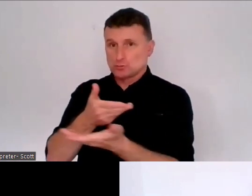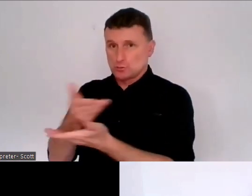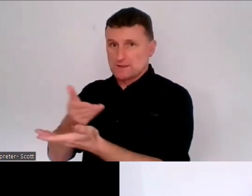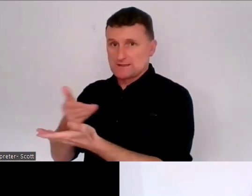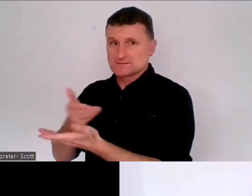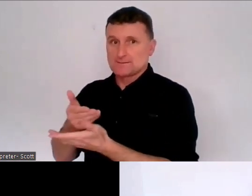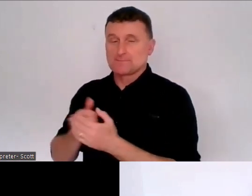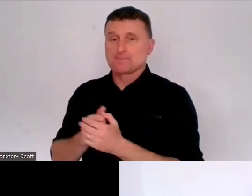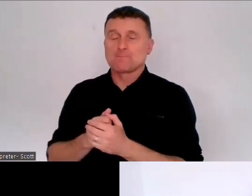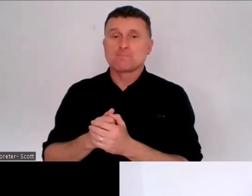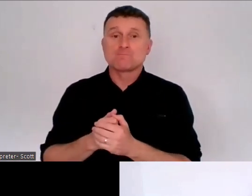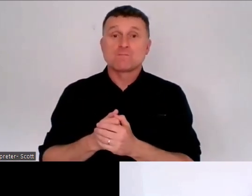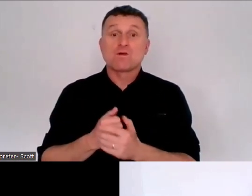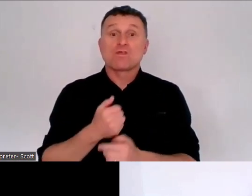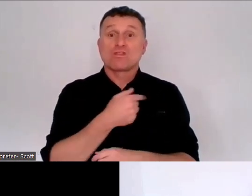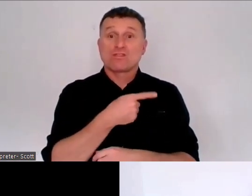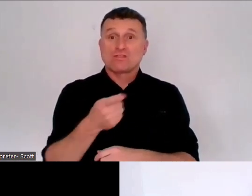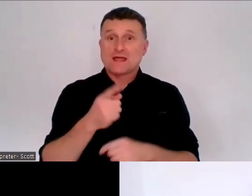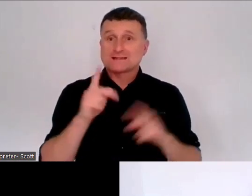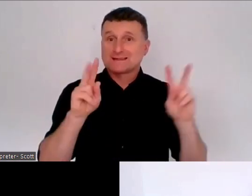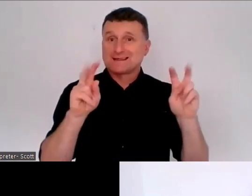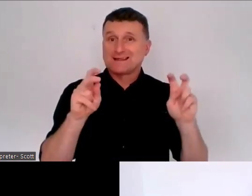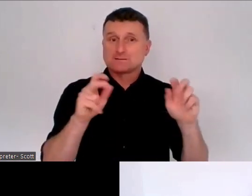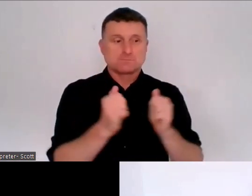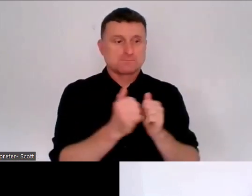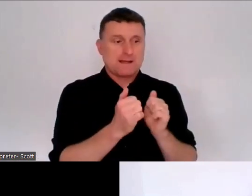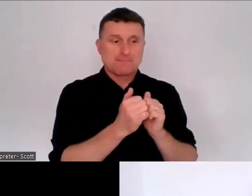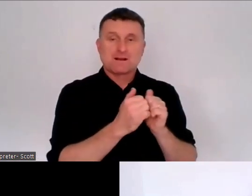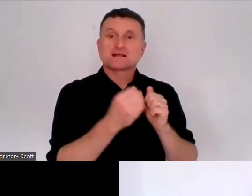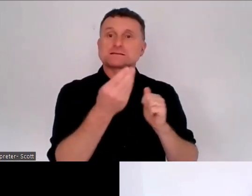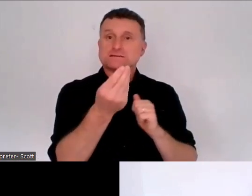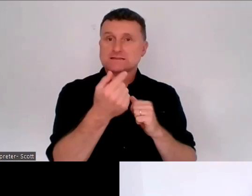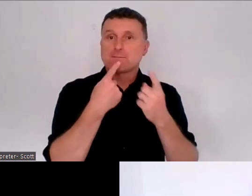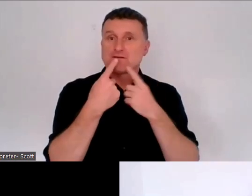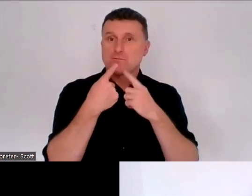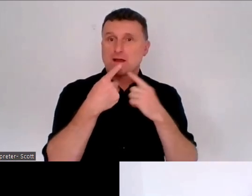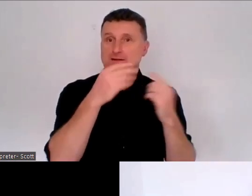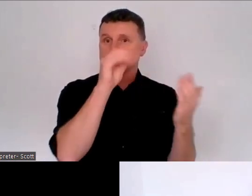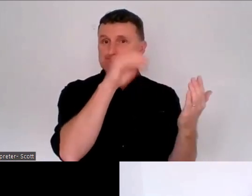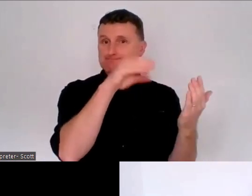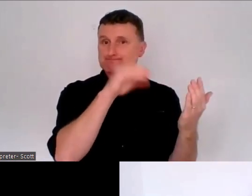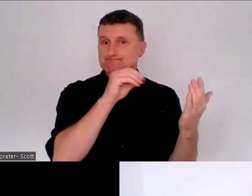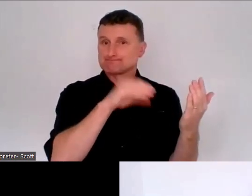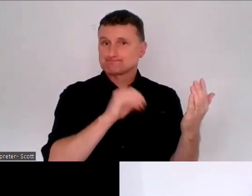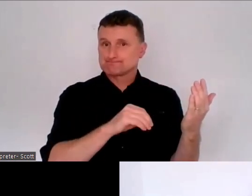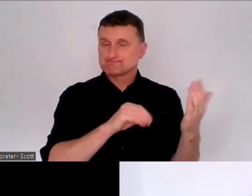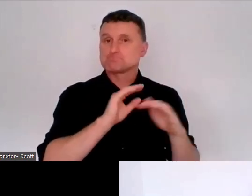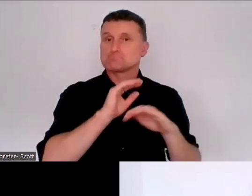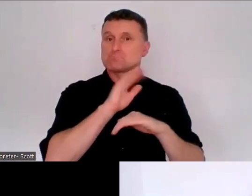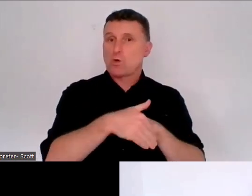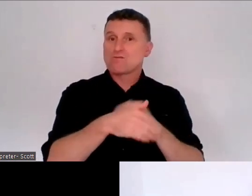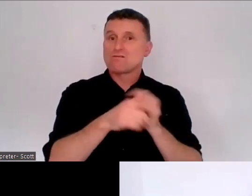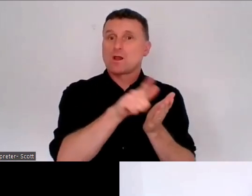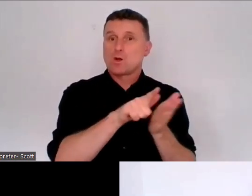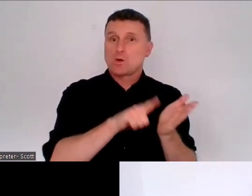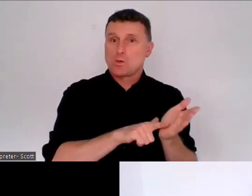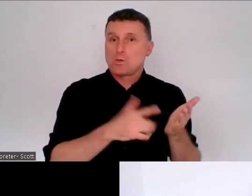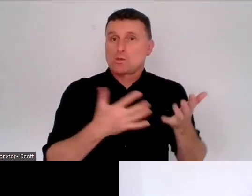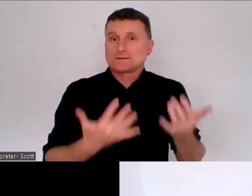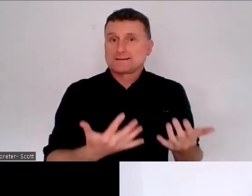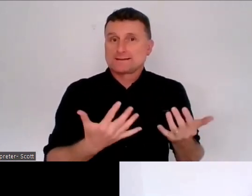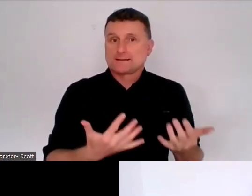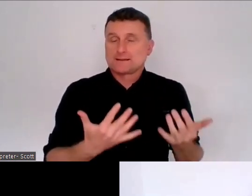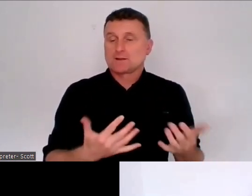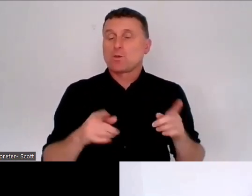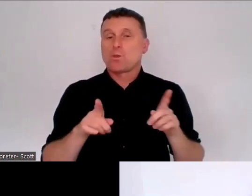That issues paper provides some information about current law and practice relating to adults with